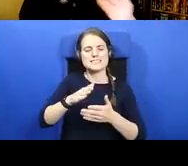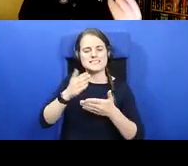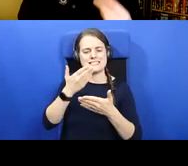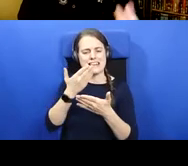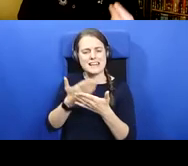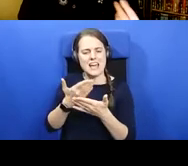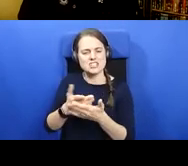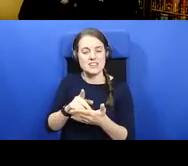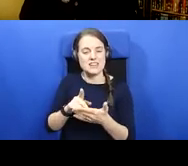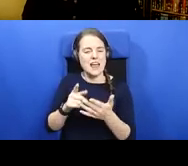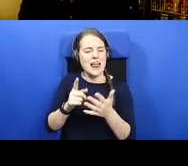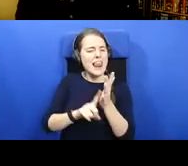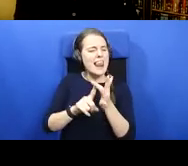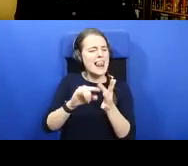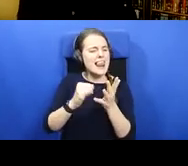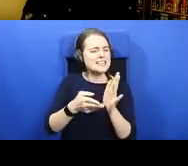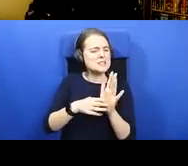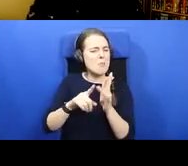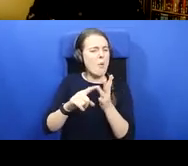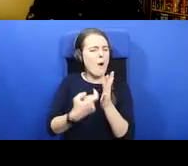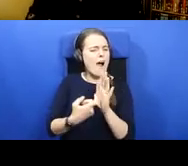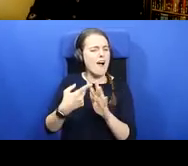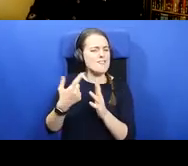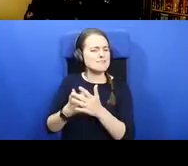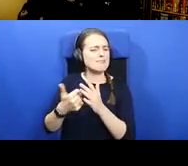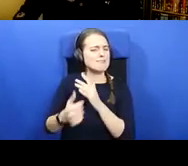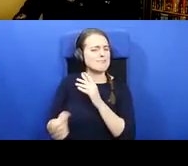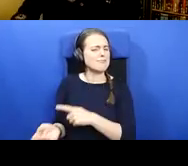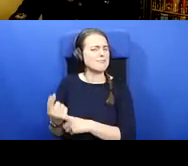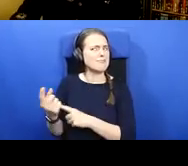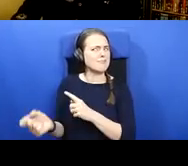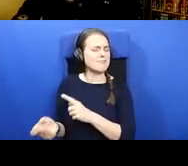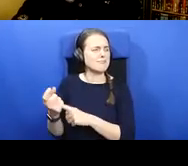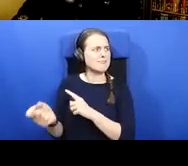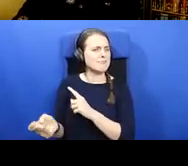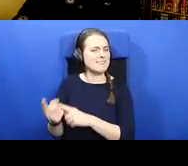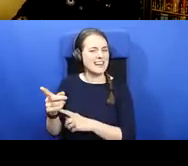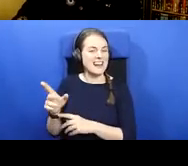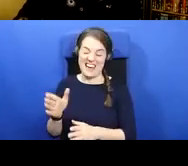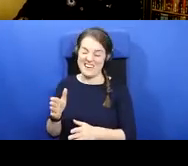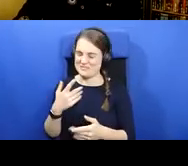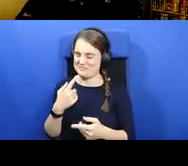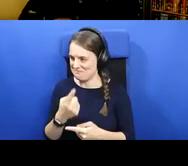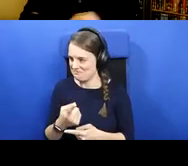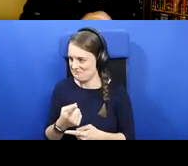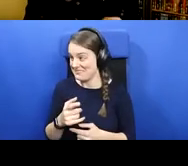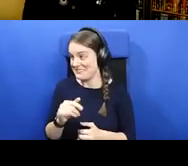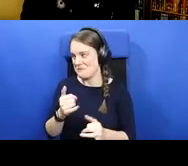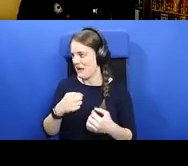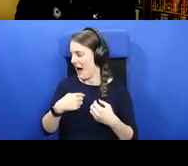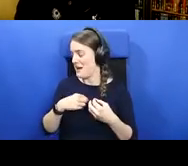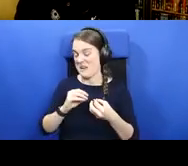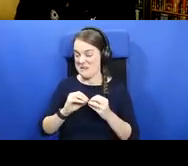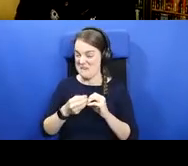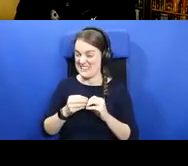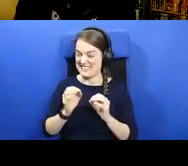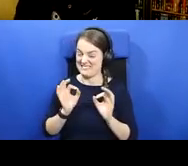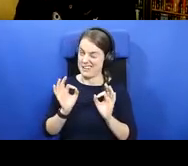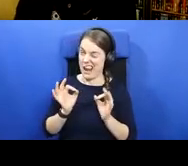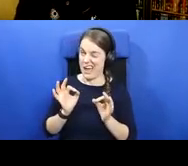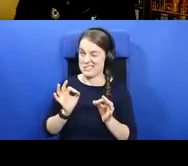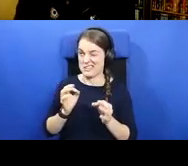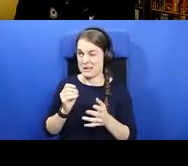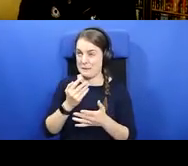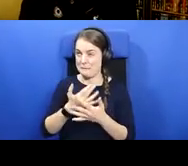Lismore, you know, kept turning up. And I made, I have to admit, the sort of possibly classic mistake where I assumed that